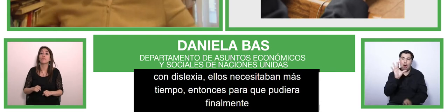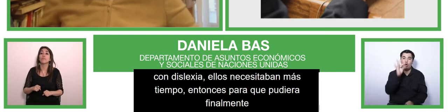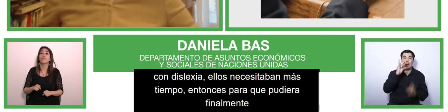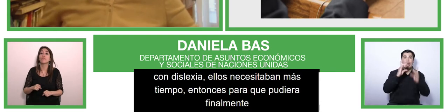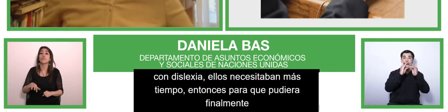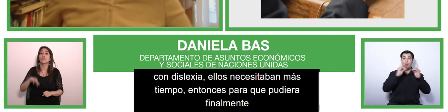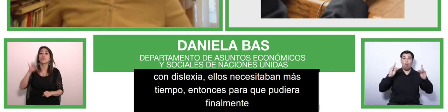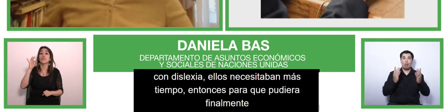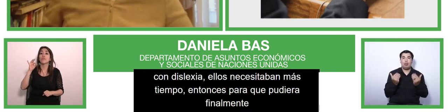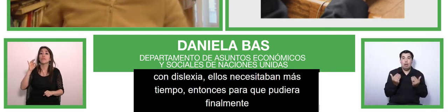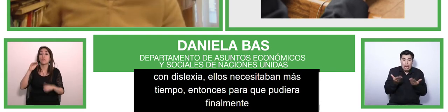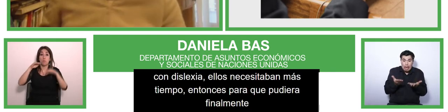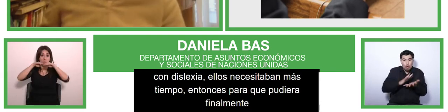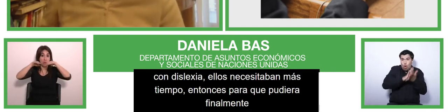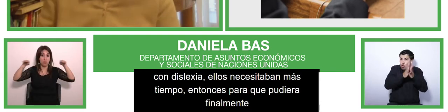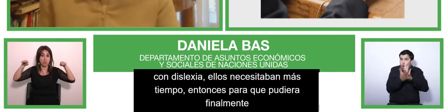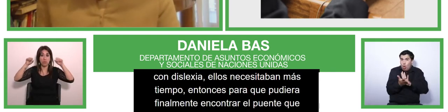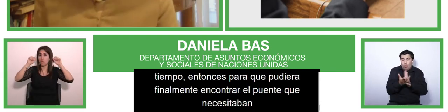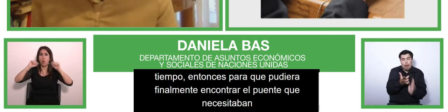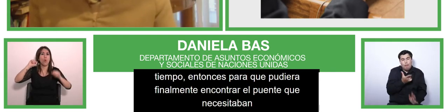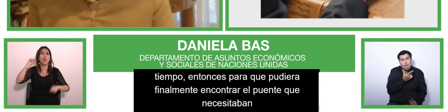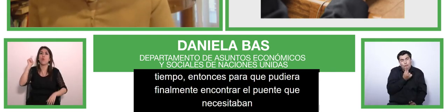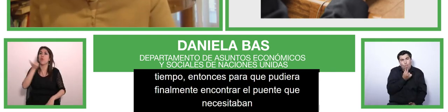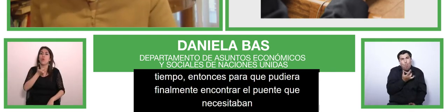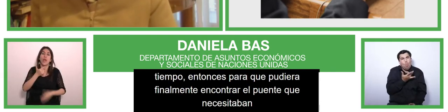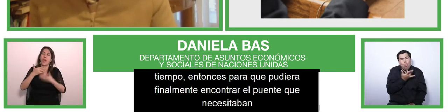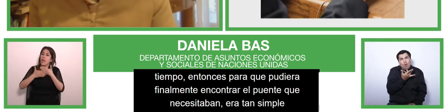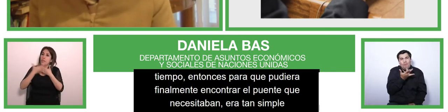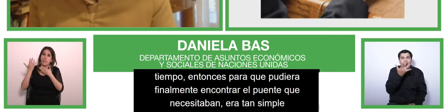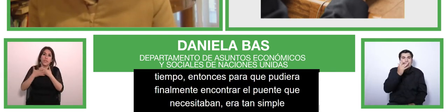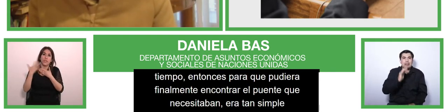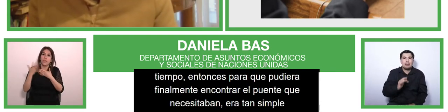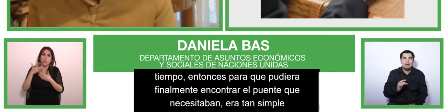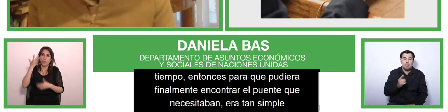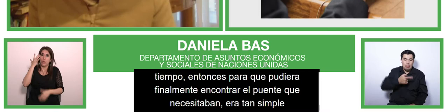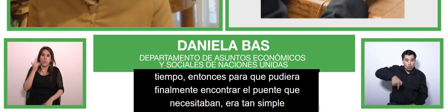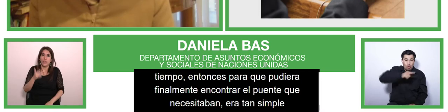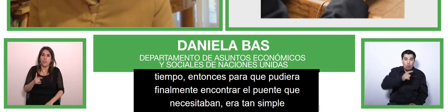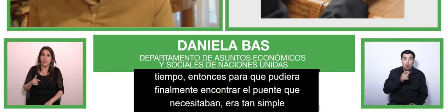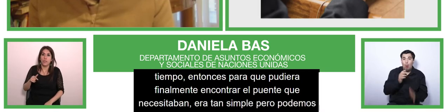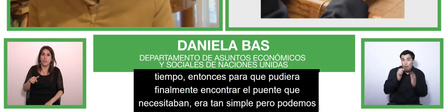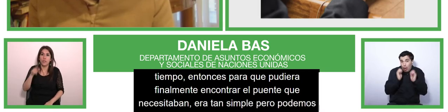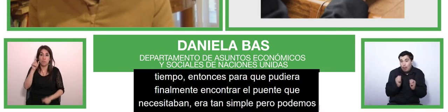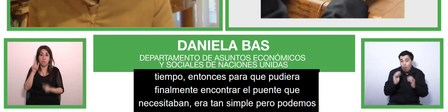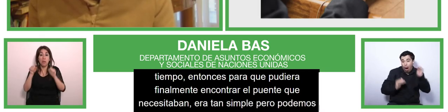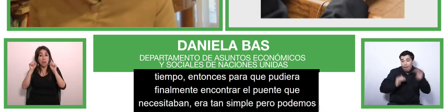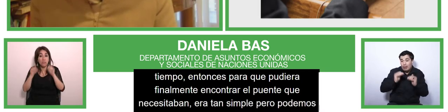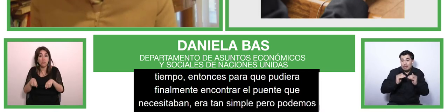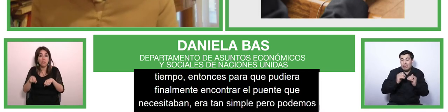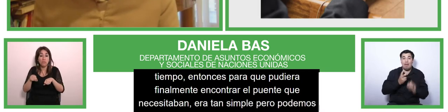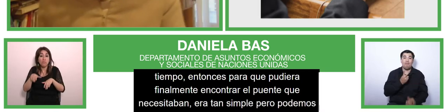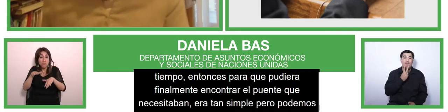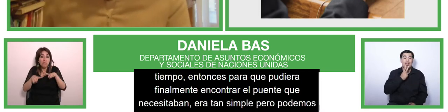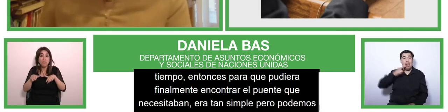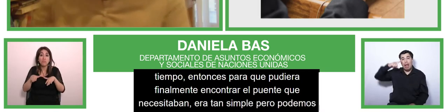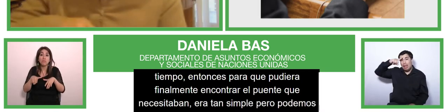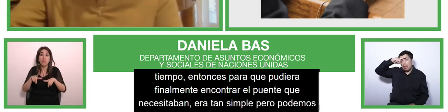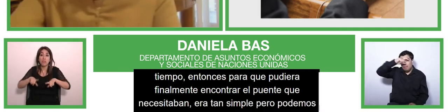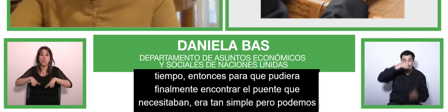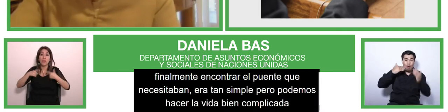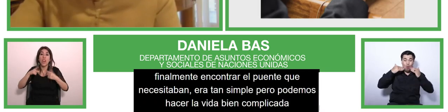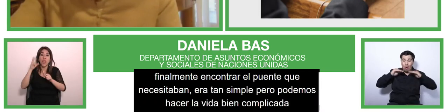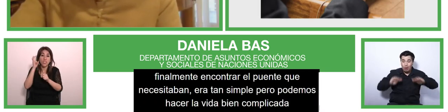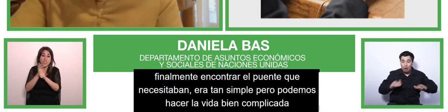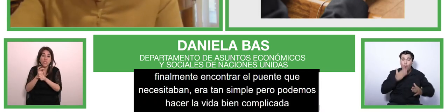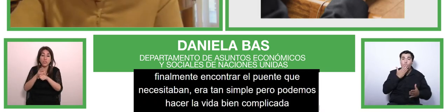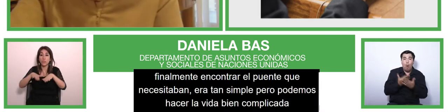but we can make life complicated to children when it comes to inclusive education often due to